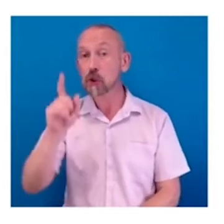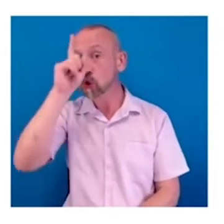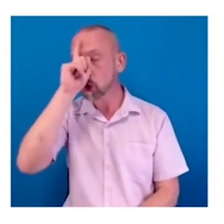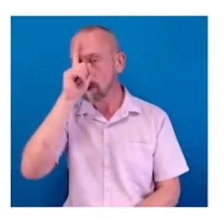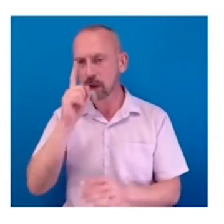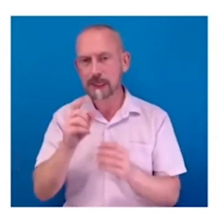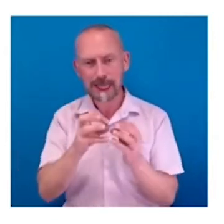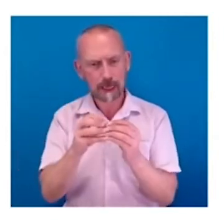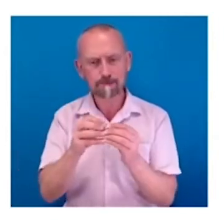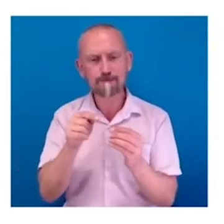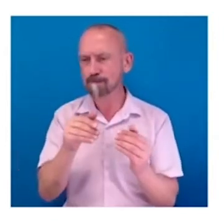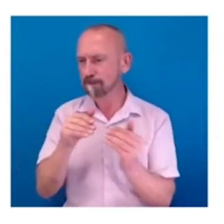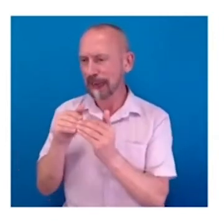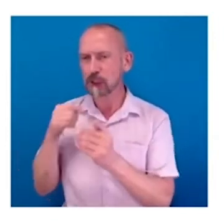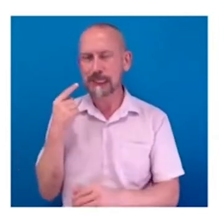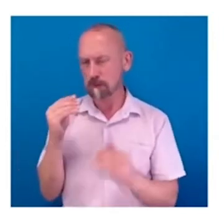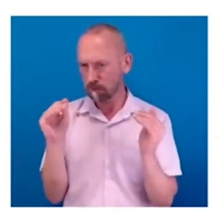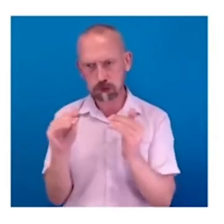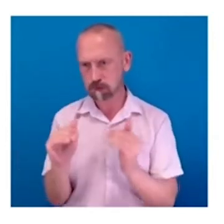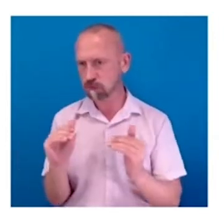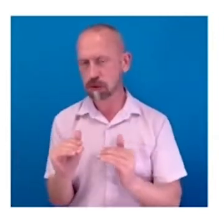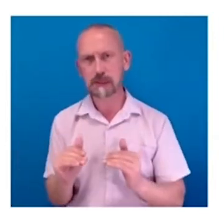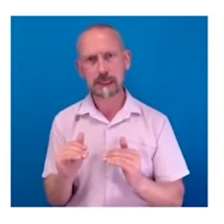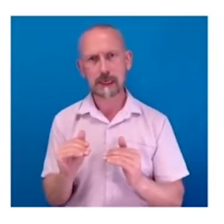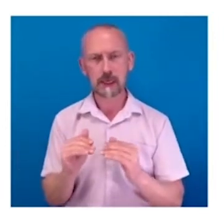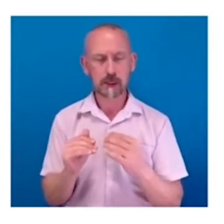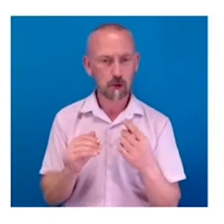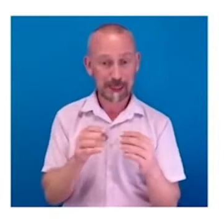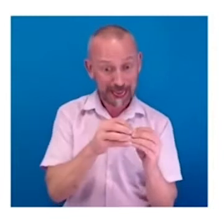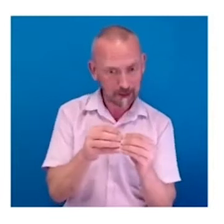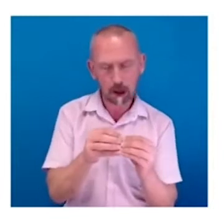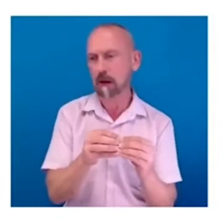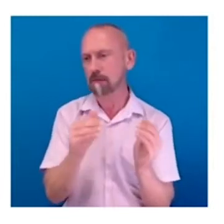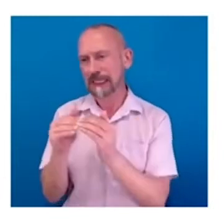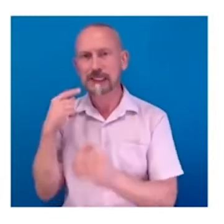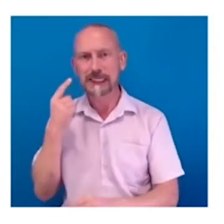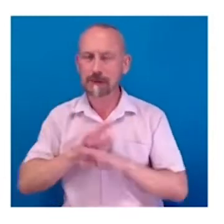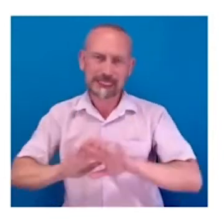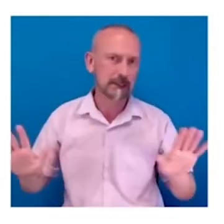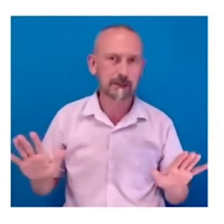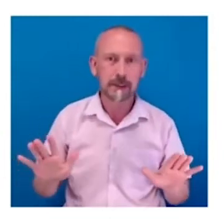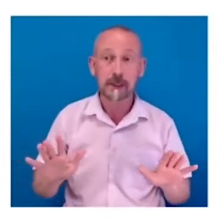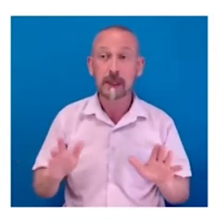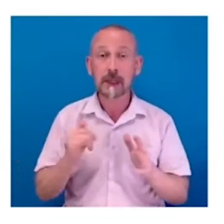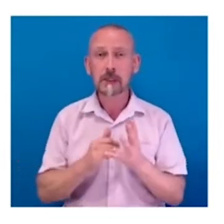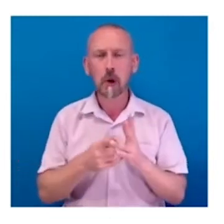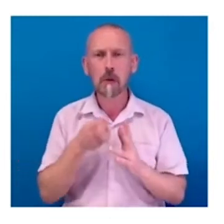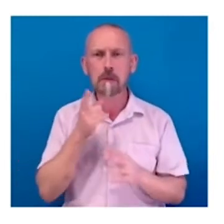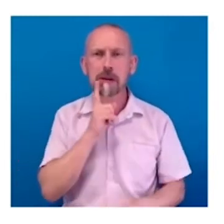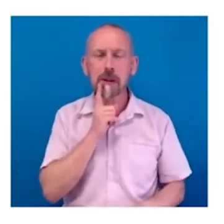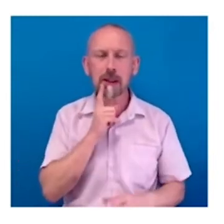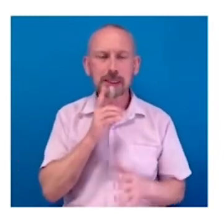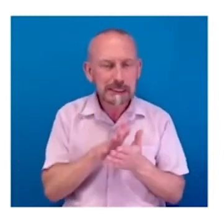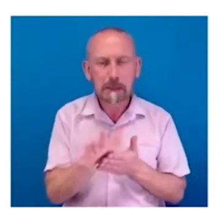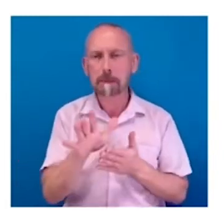one-to-one mapping of letter shapes to sounds. And where trip, where people trip, it's primarily the